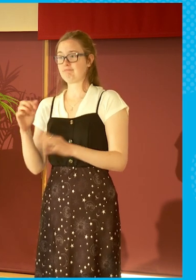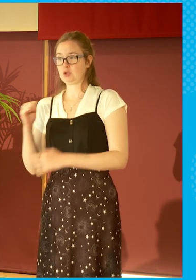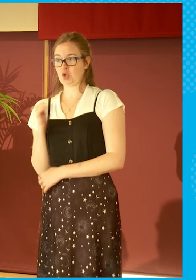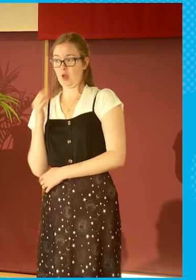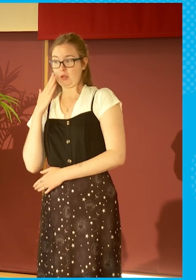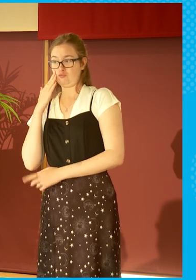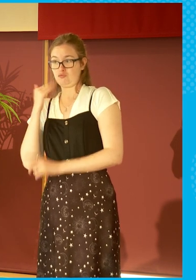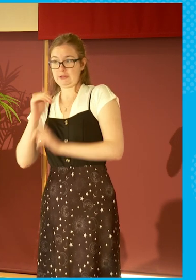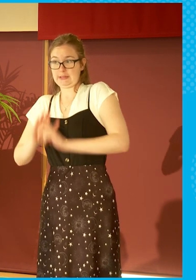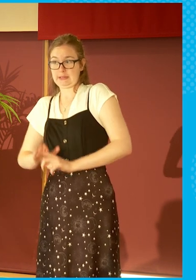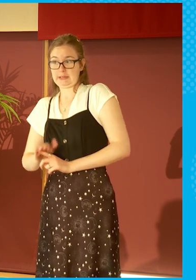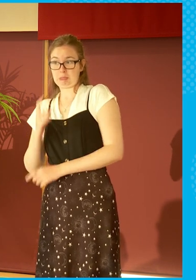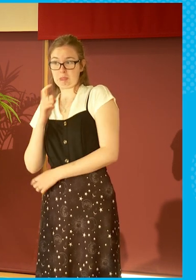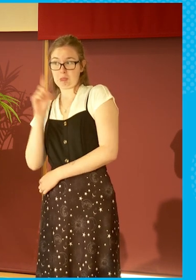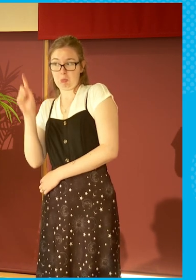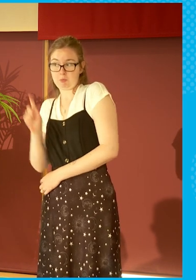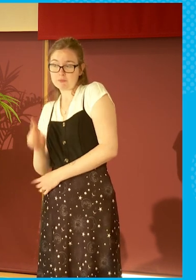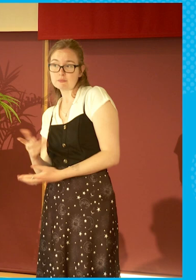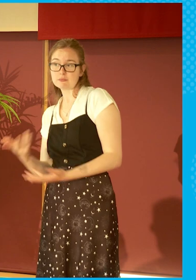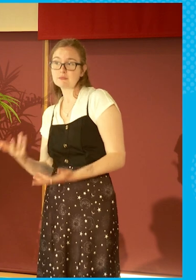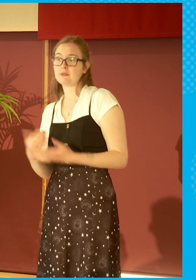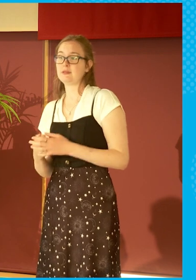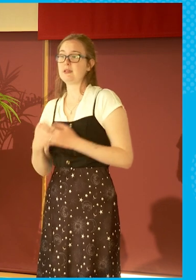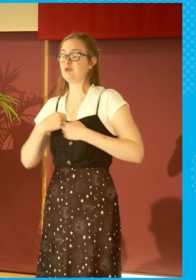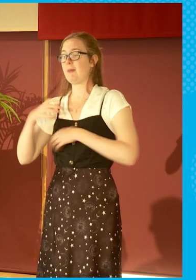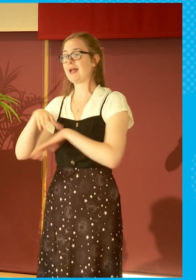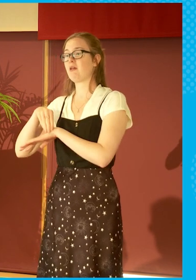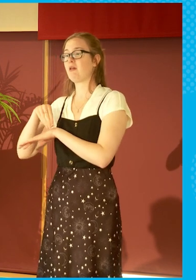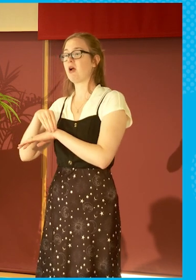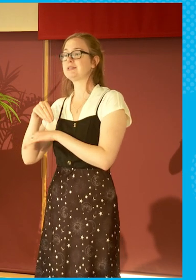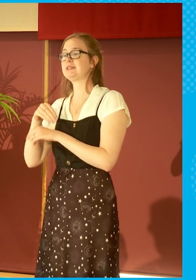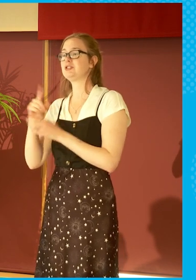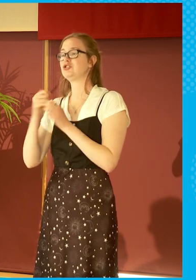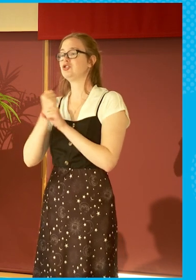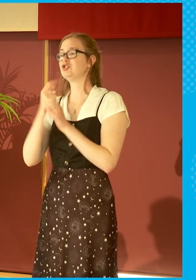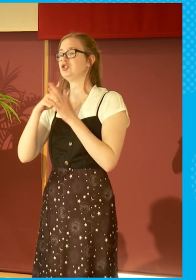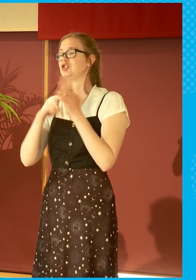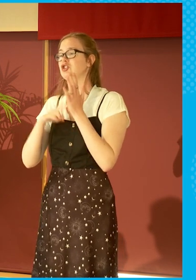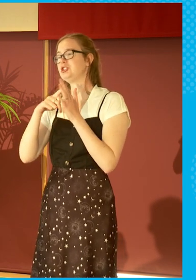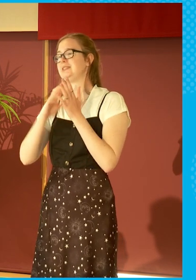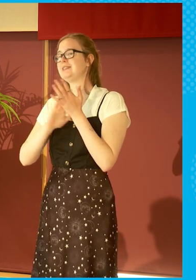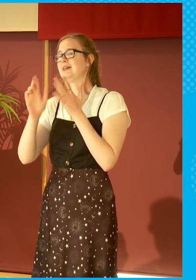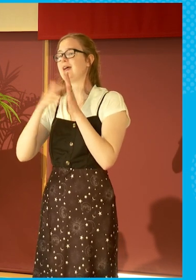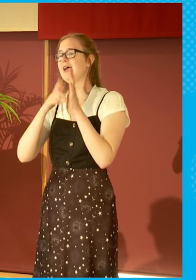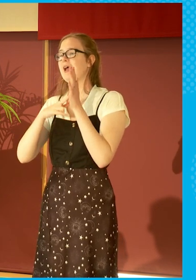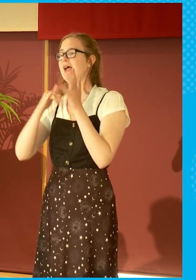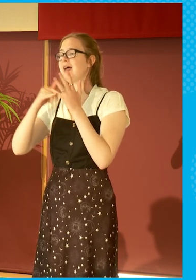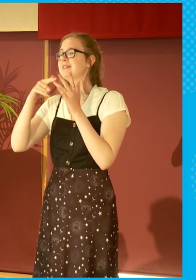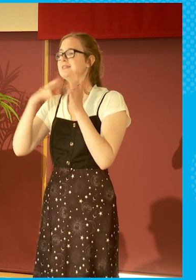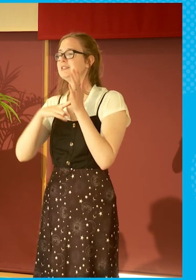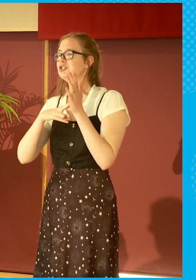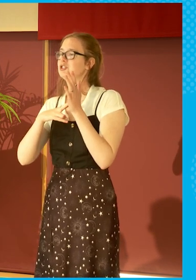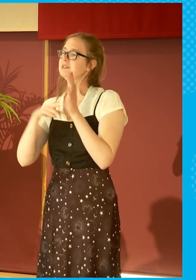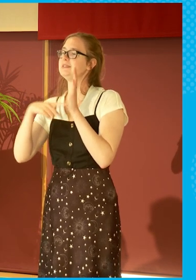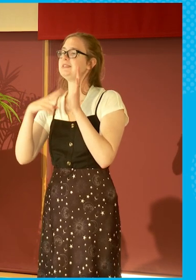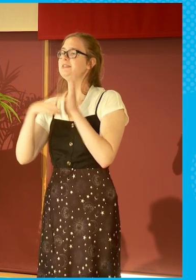That was, my cousin is Jeanne Johansson, she's a television presenter for A Place in the Sun,